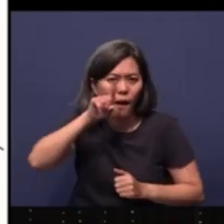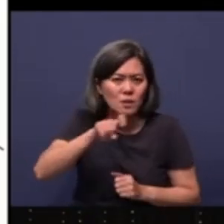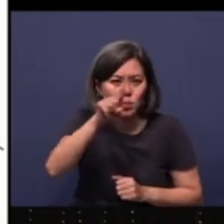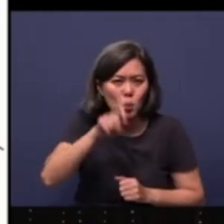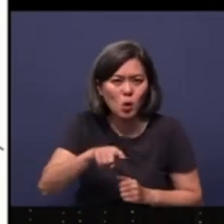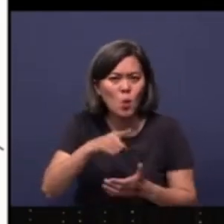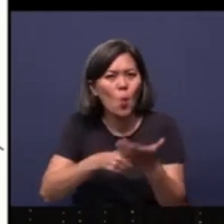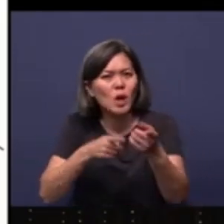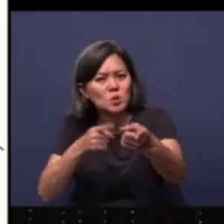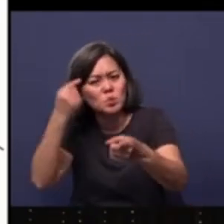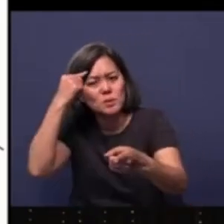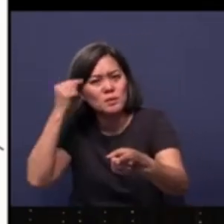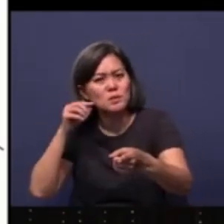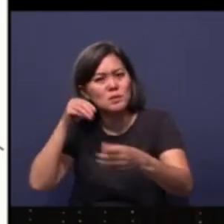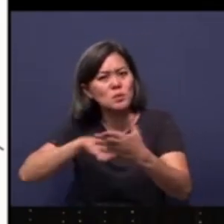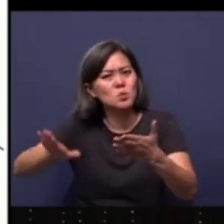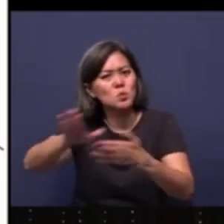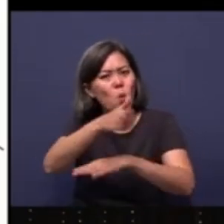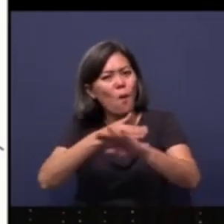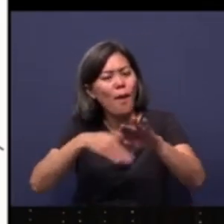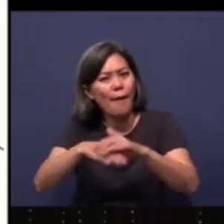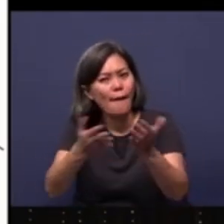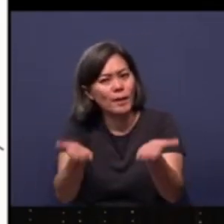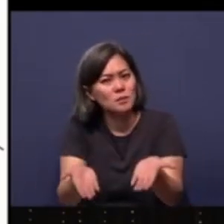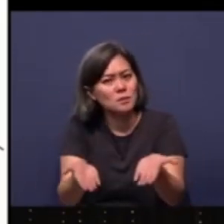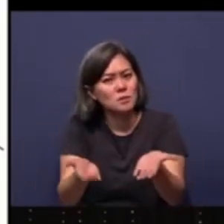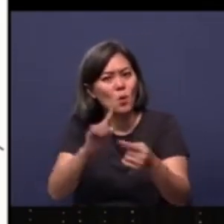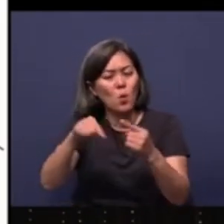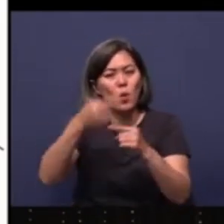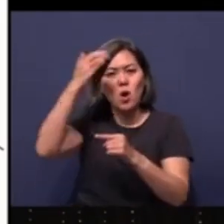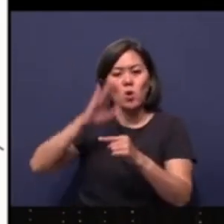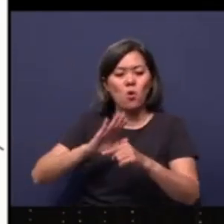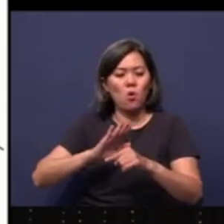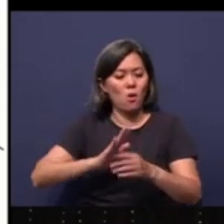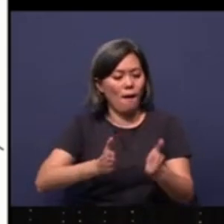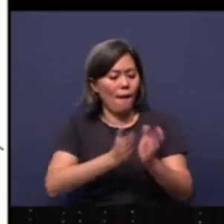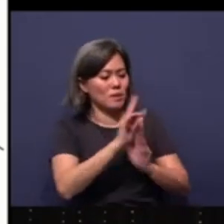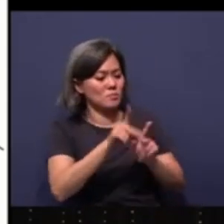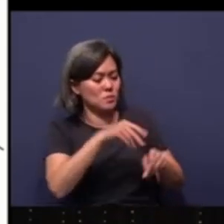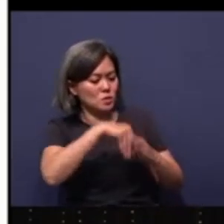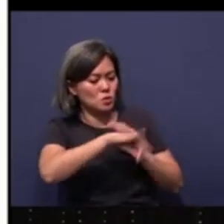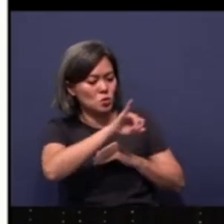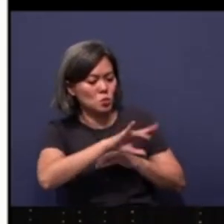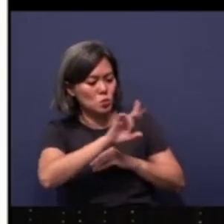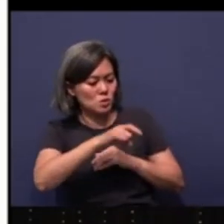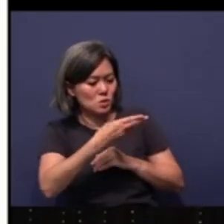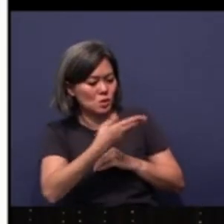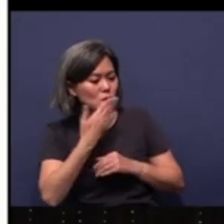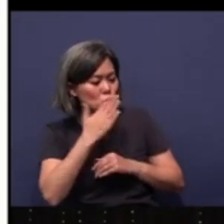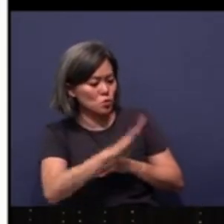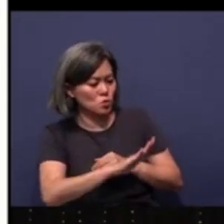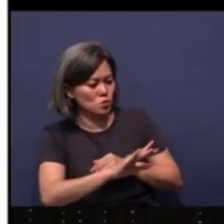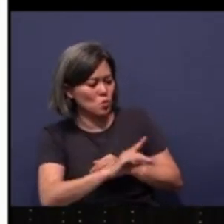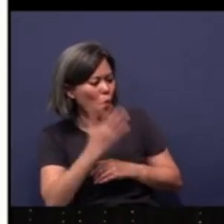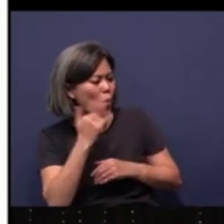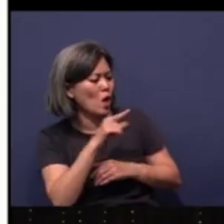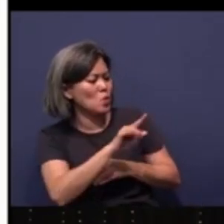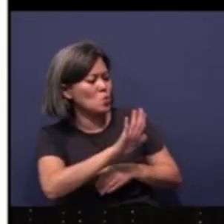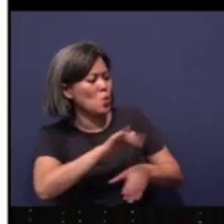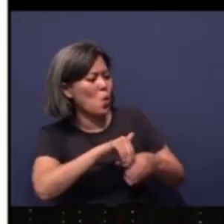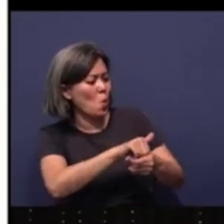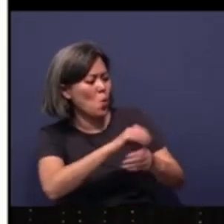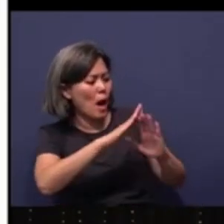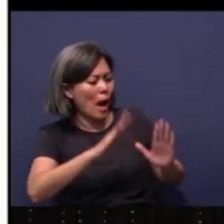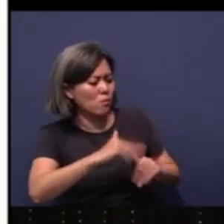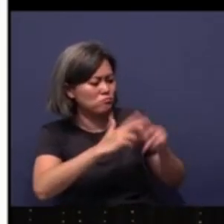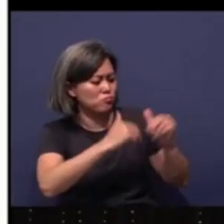what do you think is in your hands? When God asks the people of Judah in Jerusalem, why are you building your own houses when my